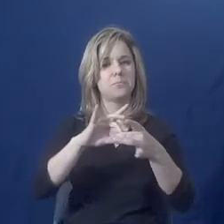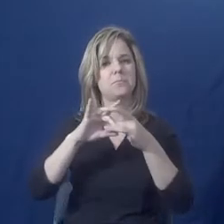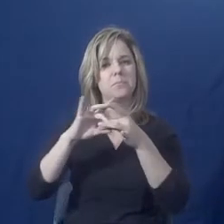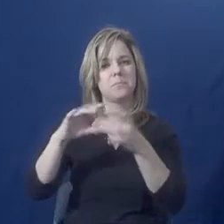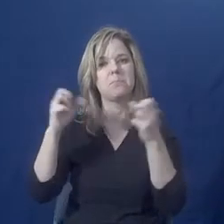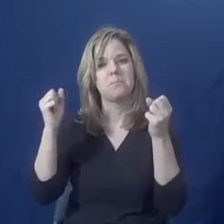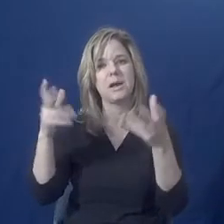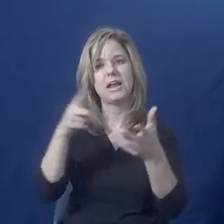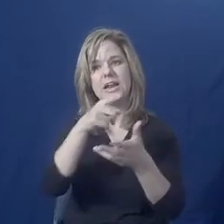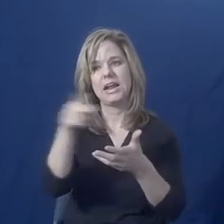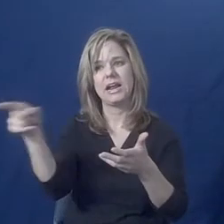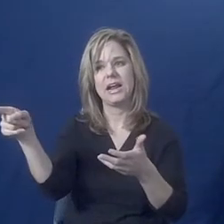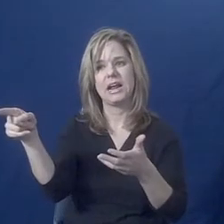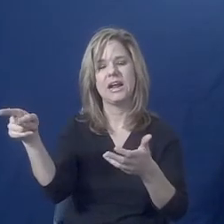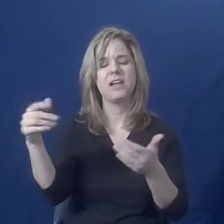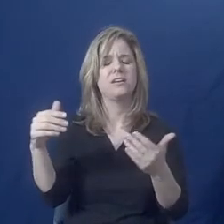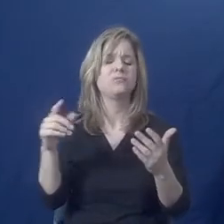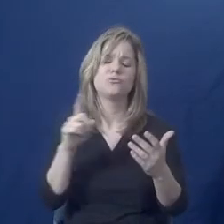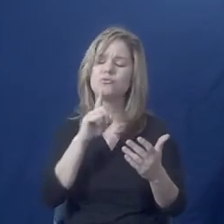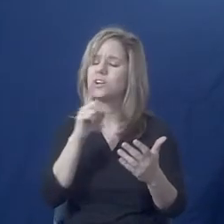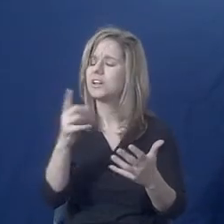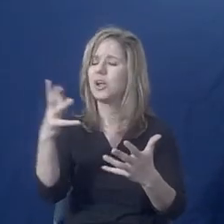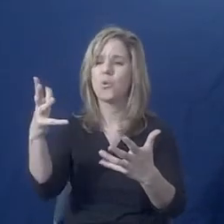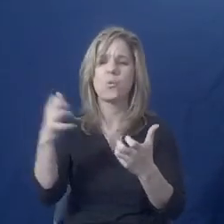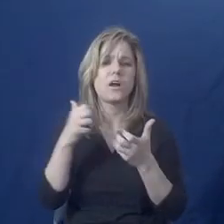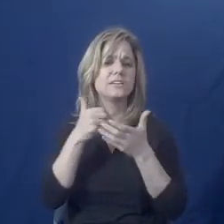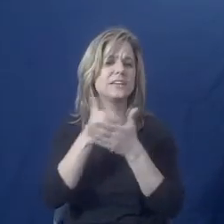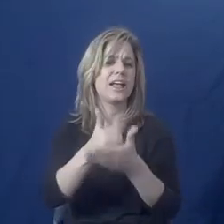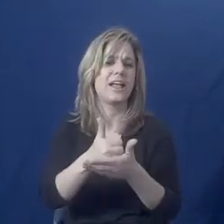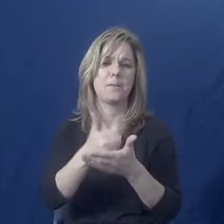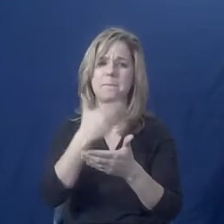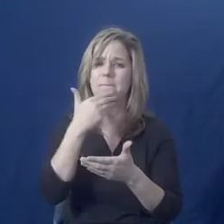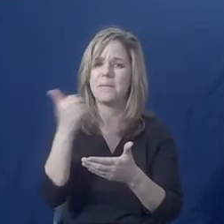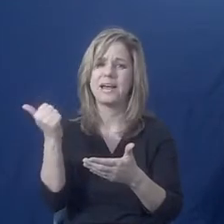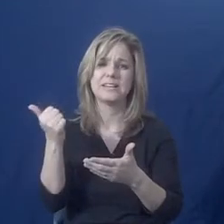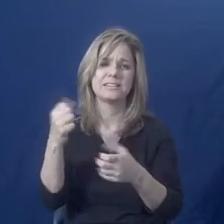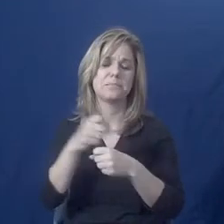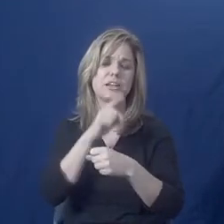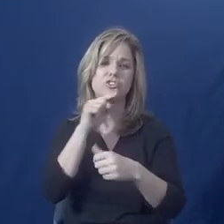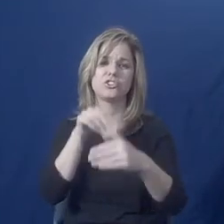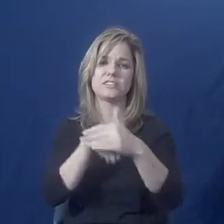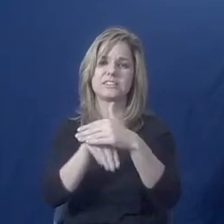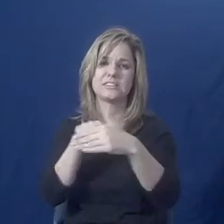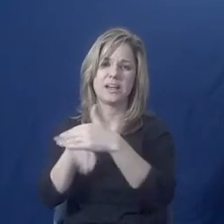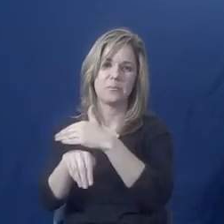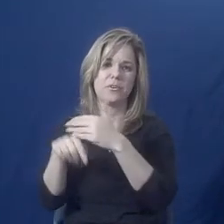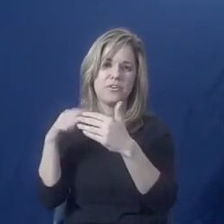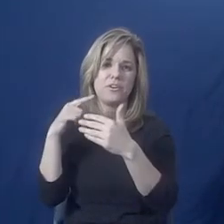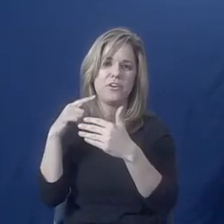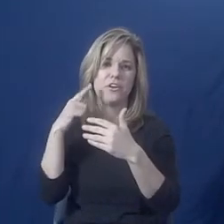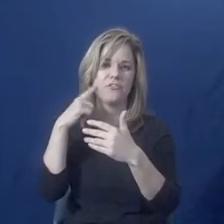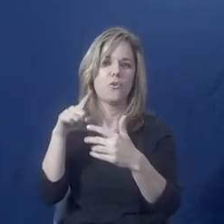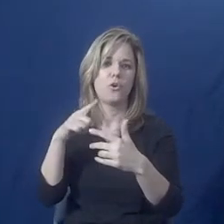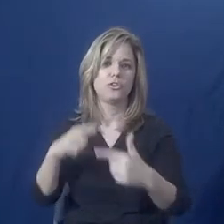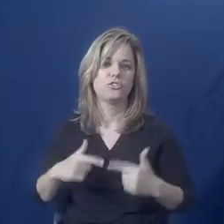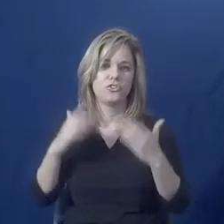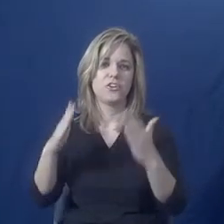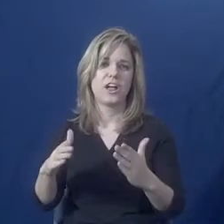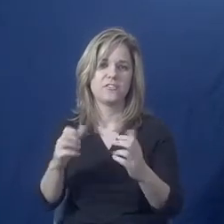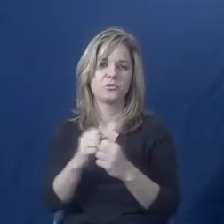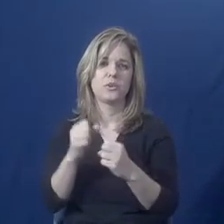intentions on making sure this is accessible to survivors with disabilities. But unfortunately, there's of